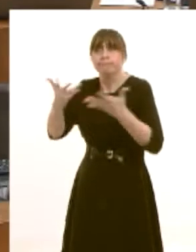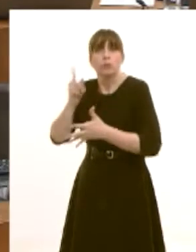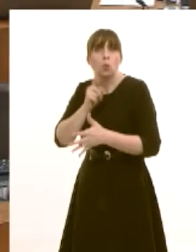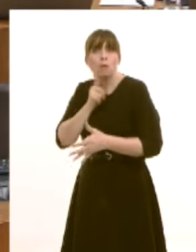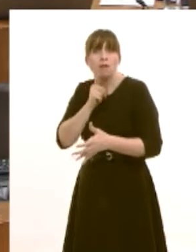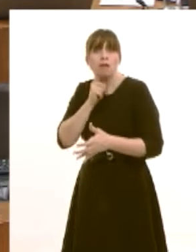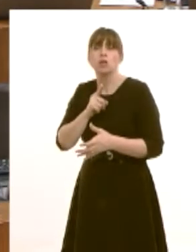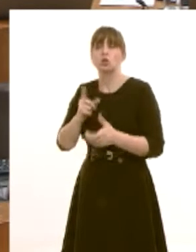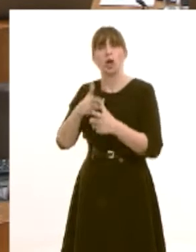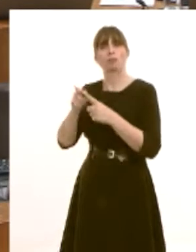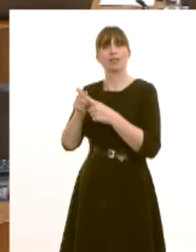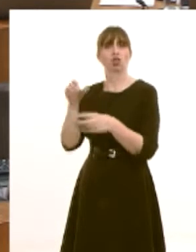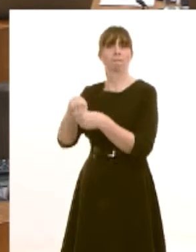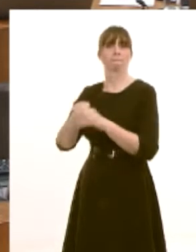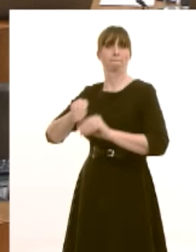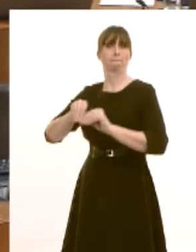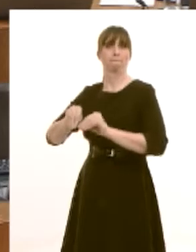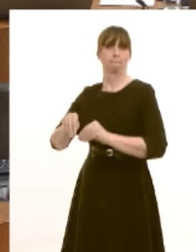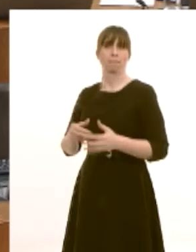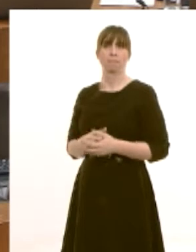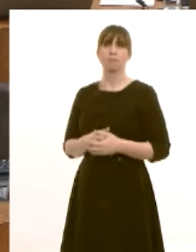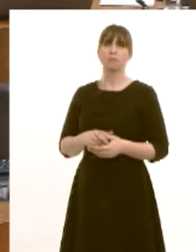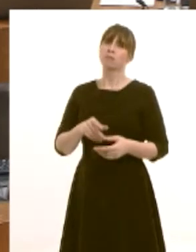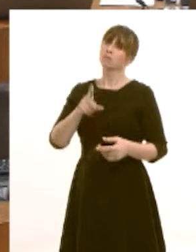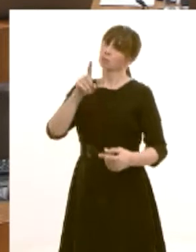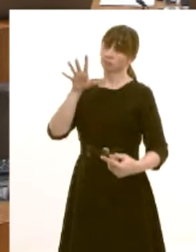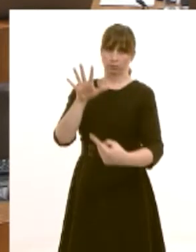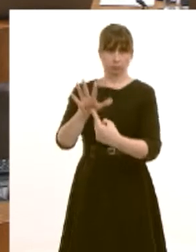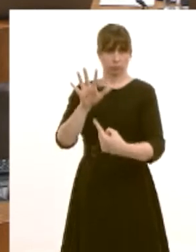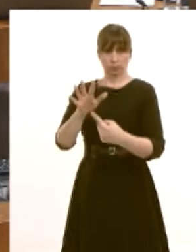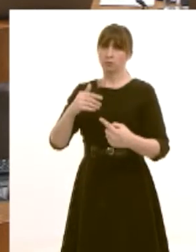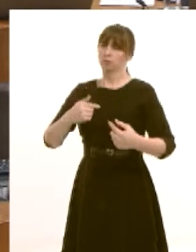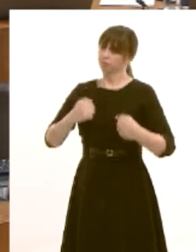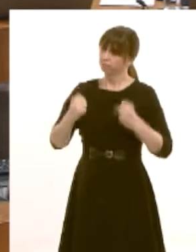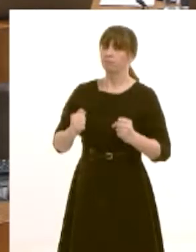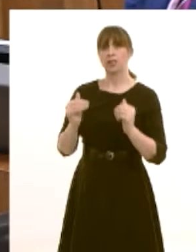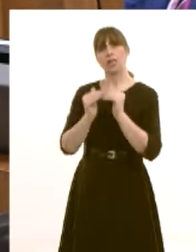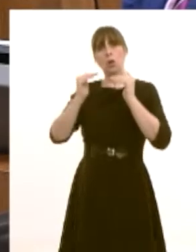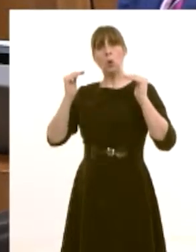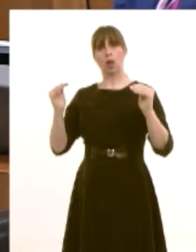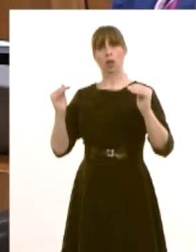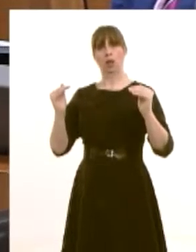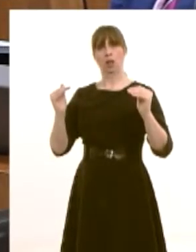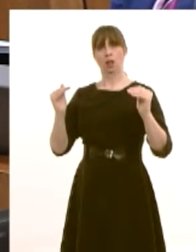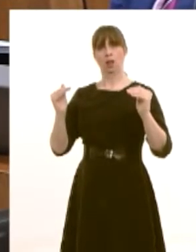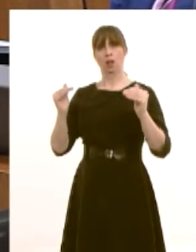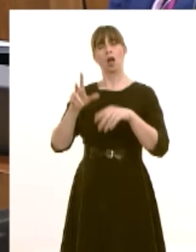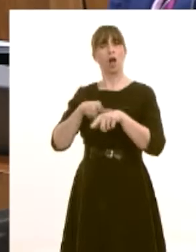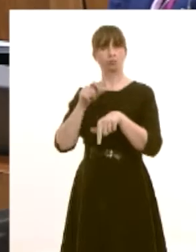taking up apprenticeships well the member raises a hugely important issue because equality is a key theme of our work on